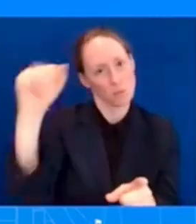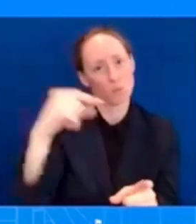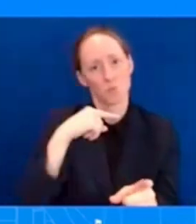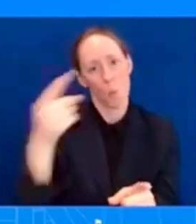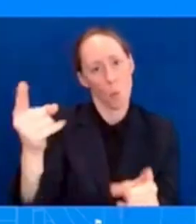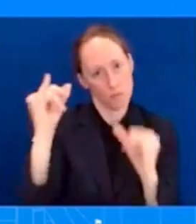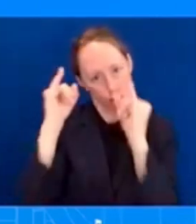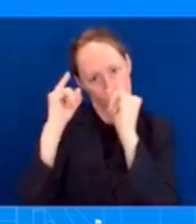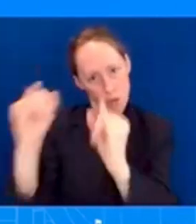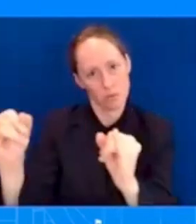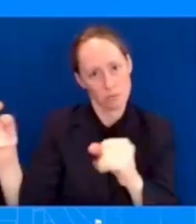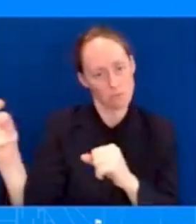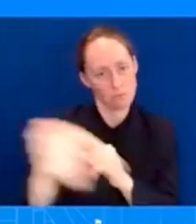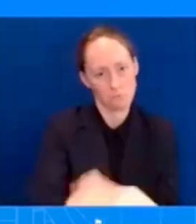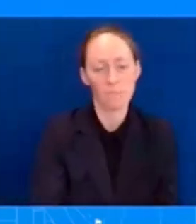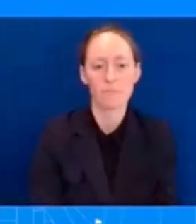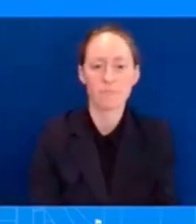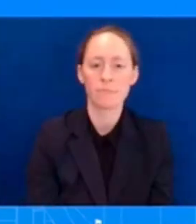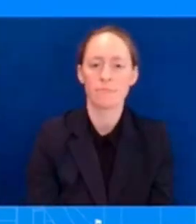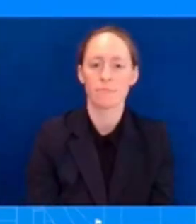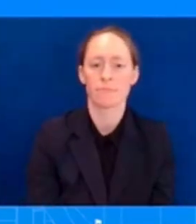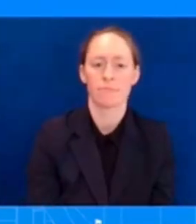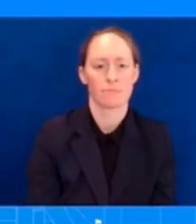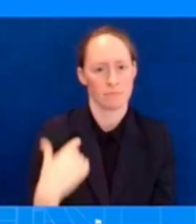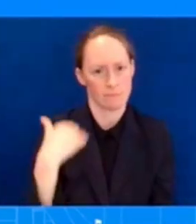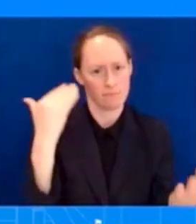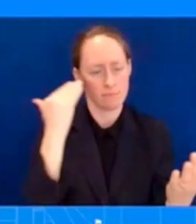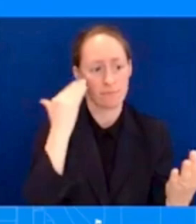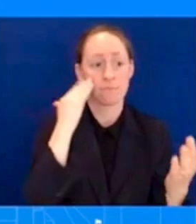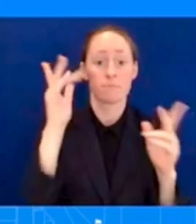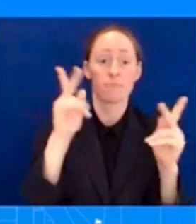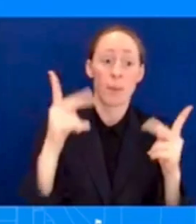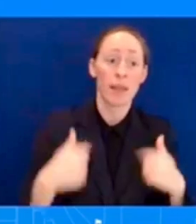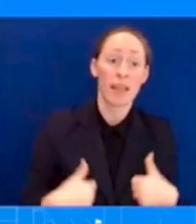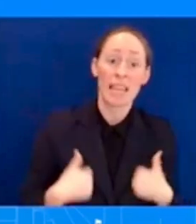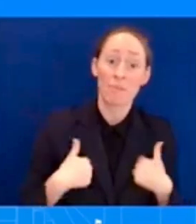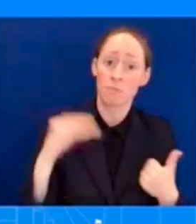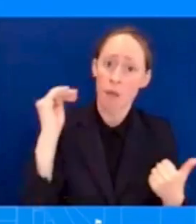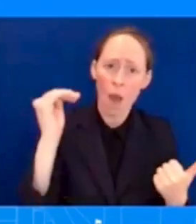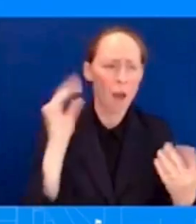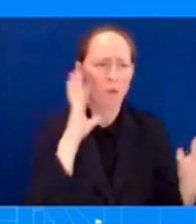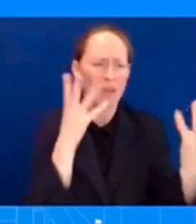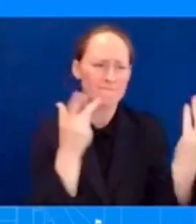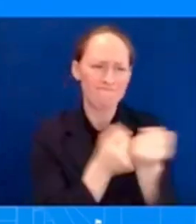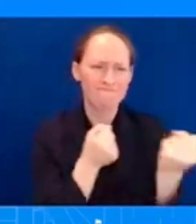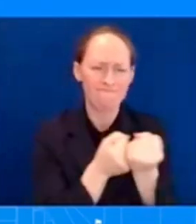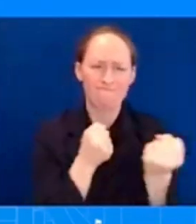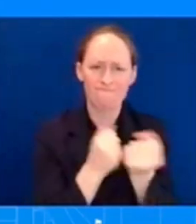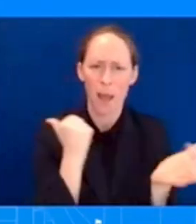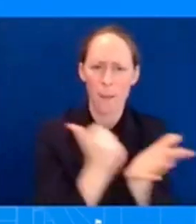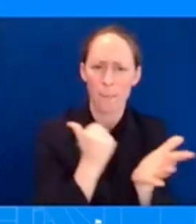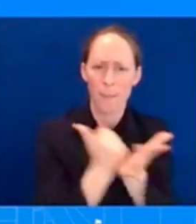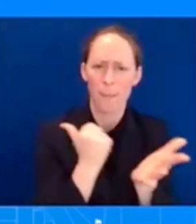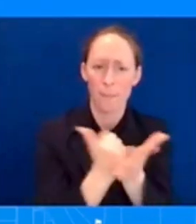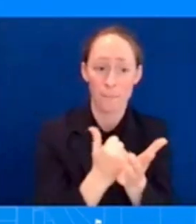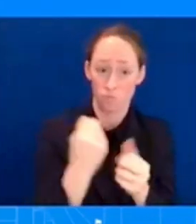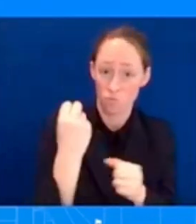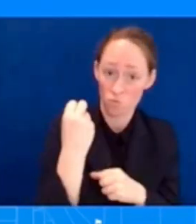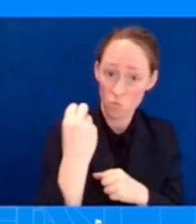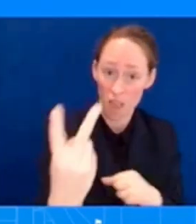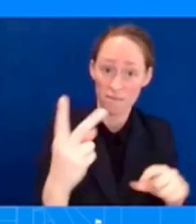of Maui have what they have, and that's what you're going to see. When you talk about a dozen agencies on the ground helping and assisting